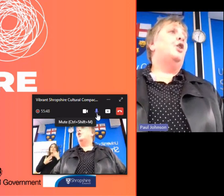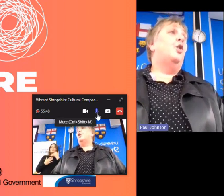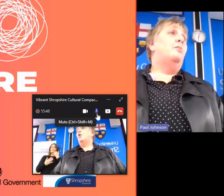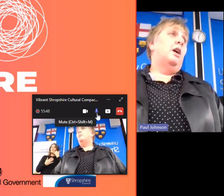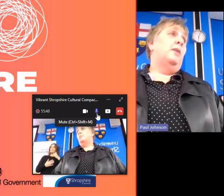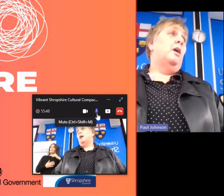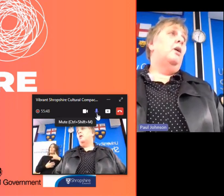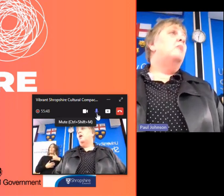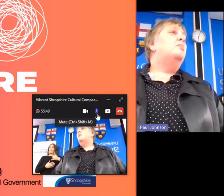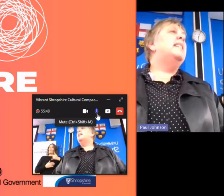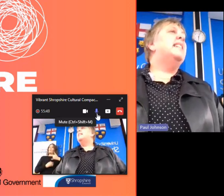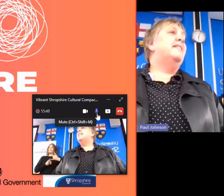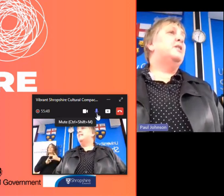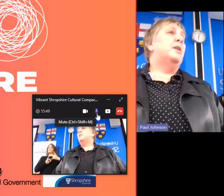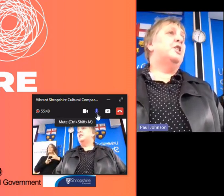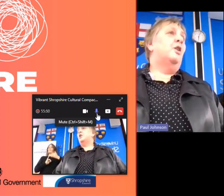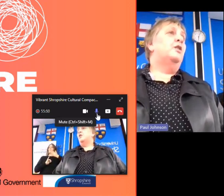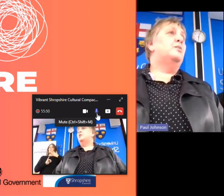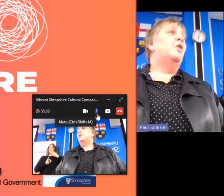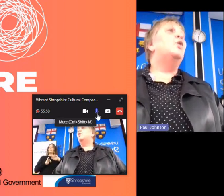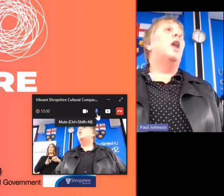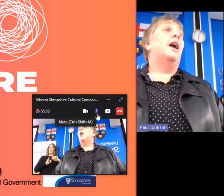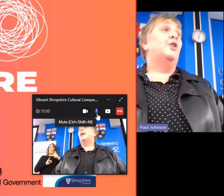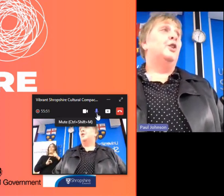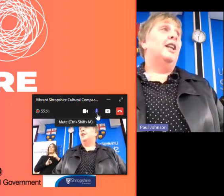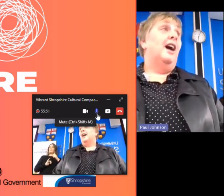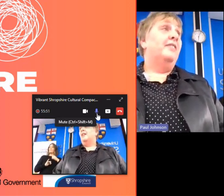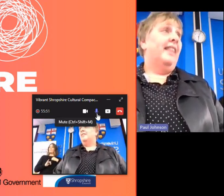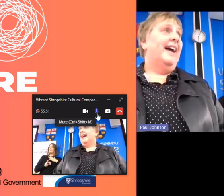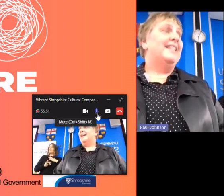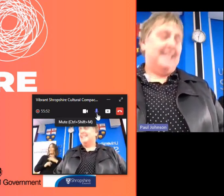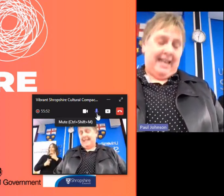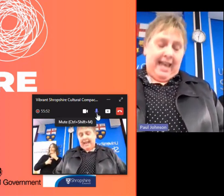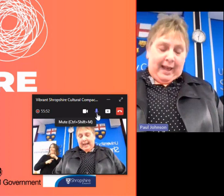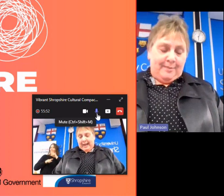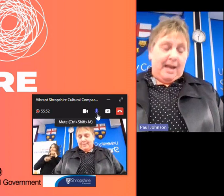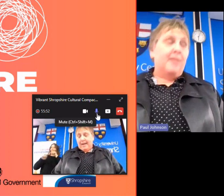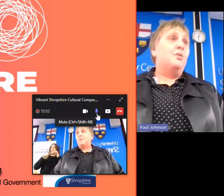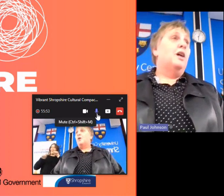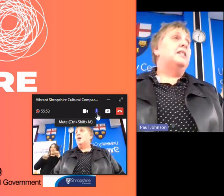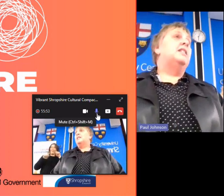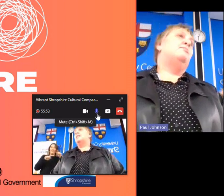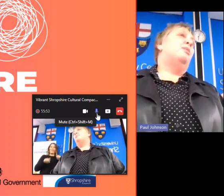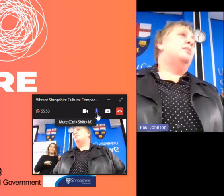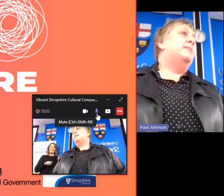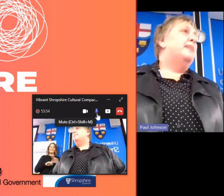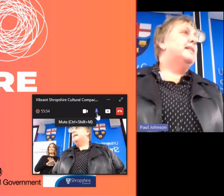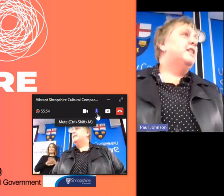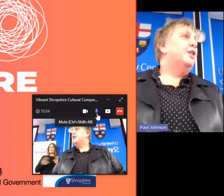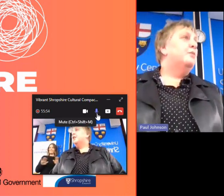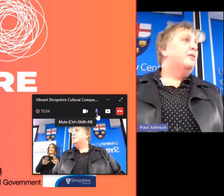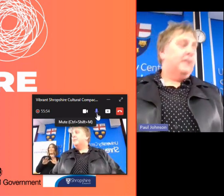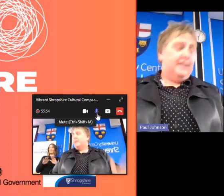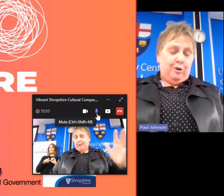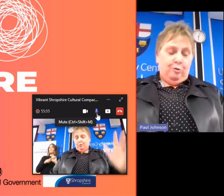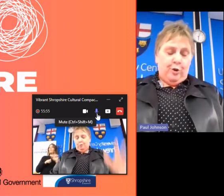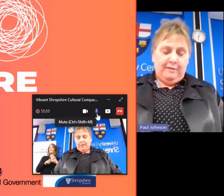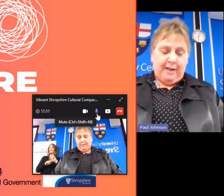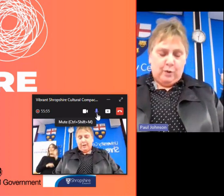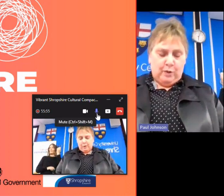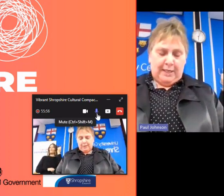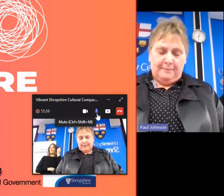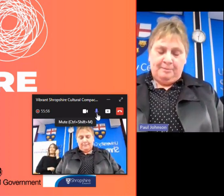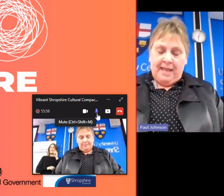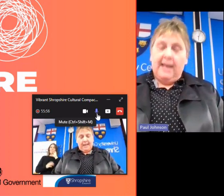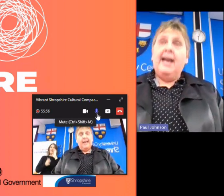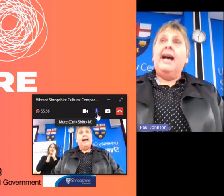on your mobile please leave it switched on because we will all like a good laugh at that um otherwise just probably best turn them off because it will